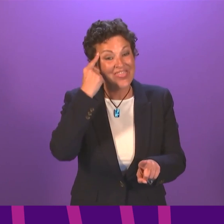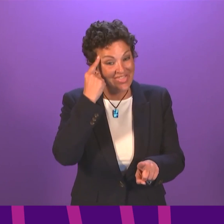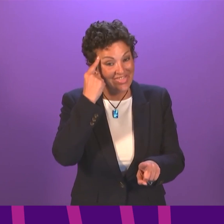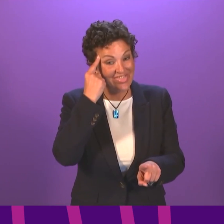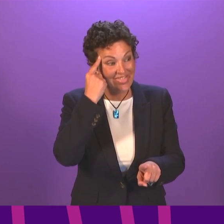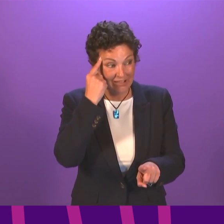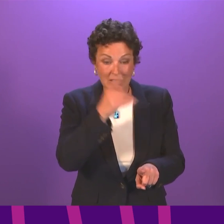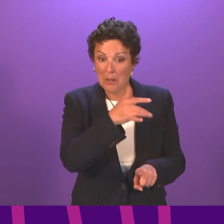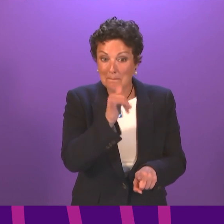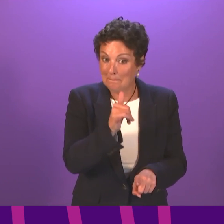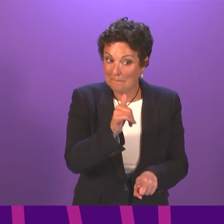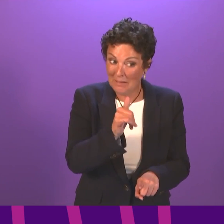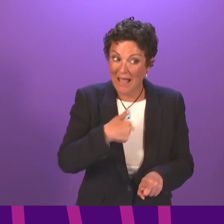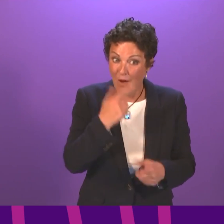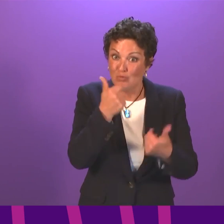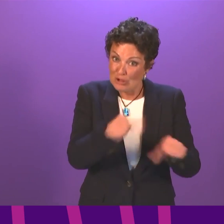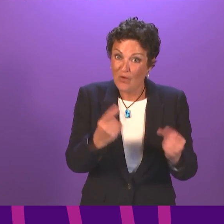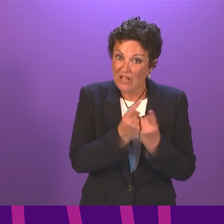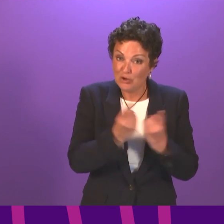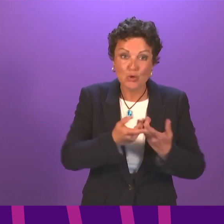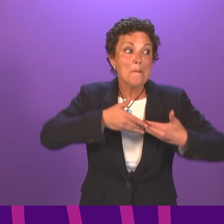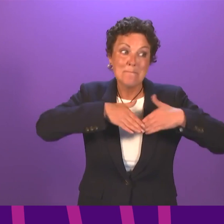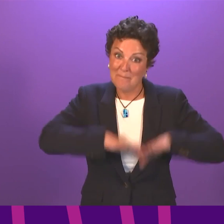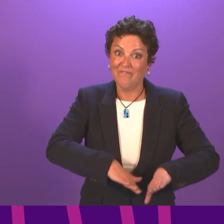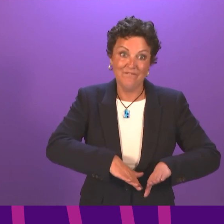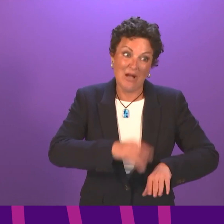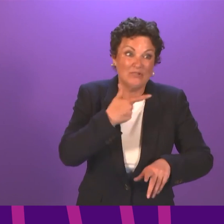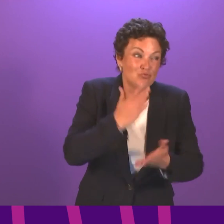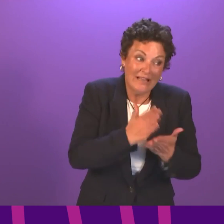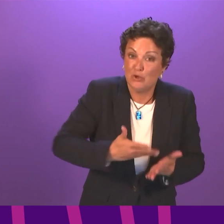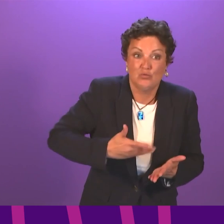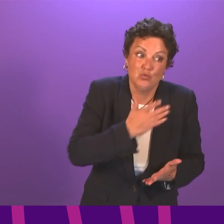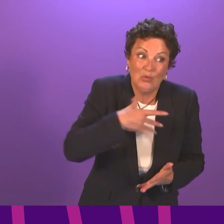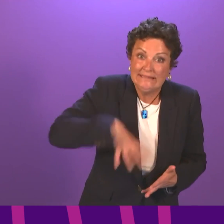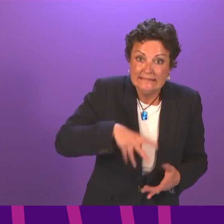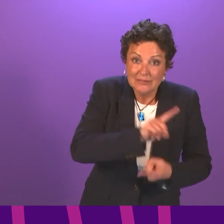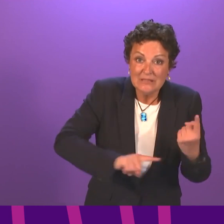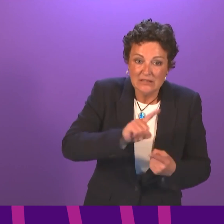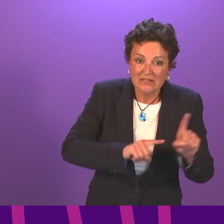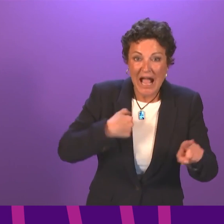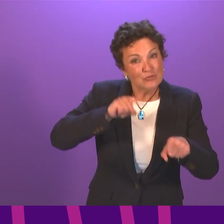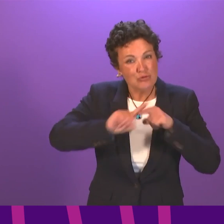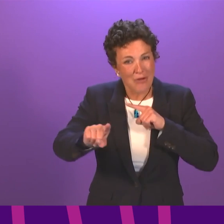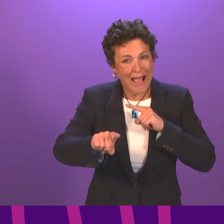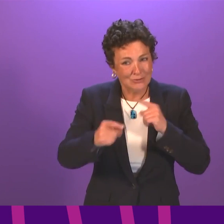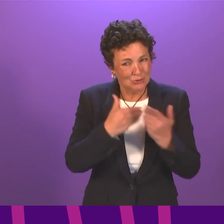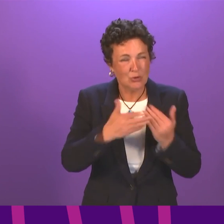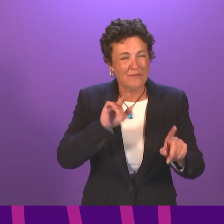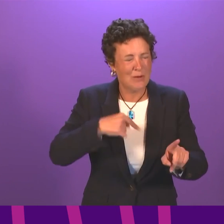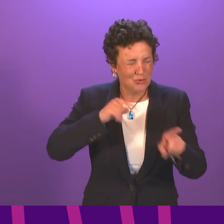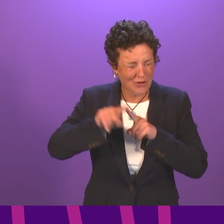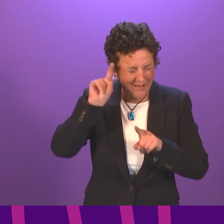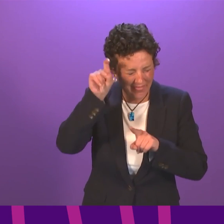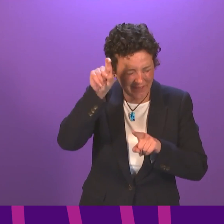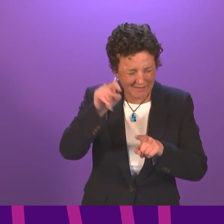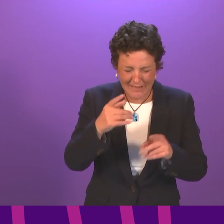to resolve the issue without the requirement for a meeting. I know we did have an issue with this previously. I am trying to bring all of the details to my mind right now